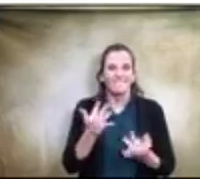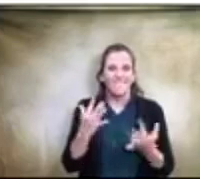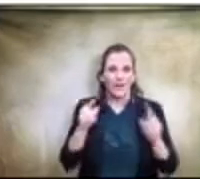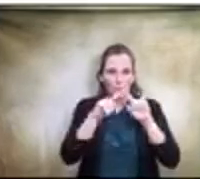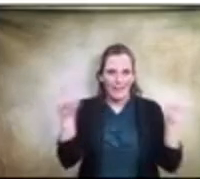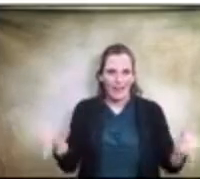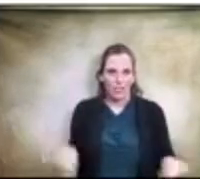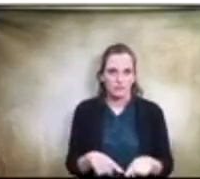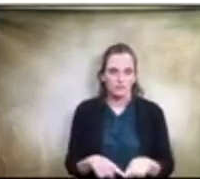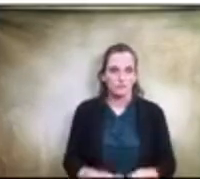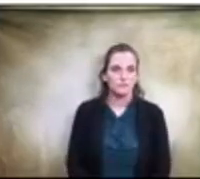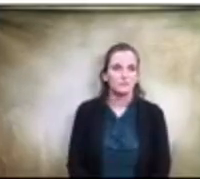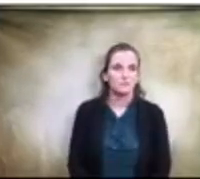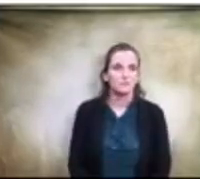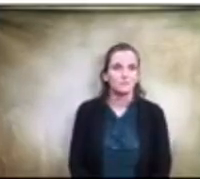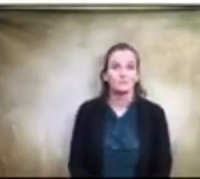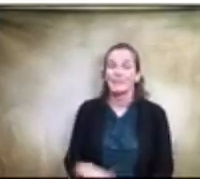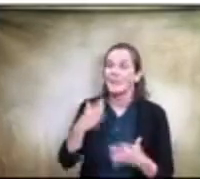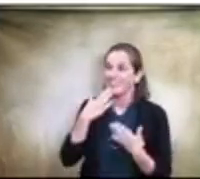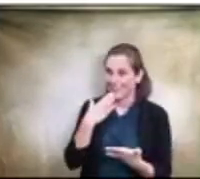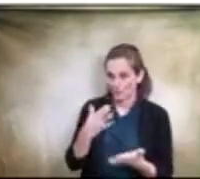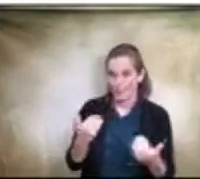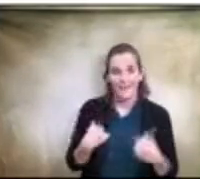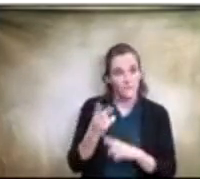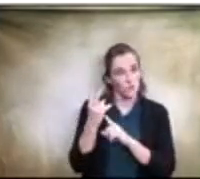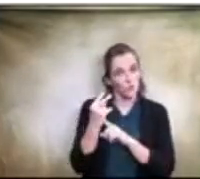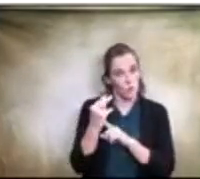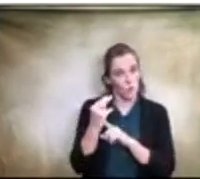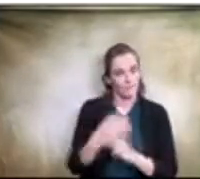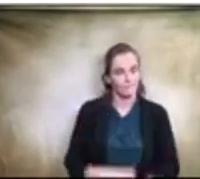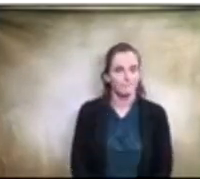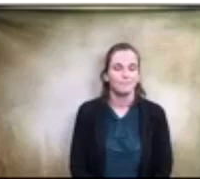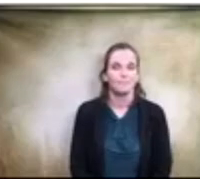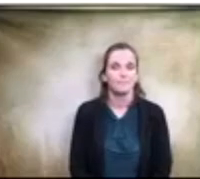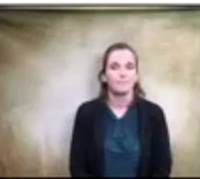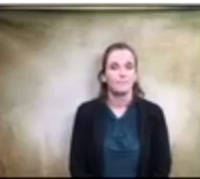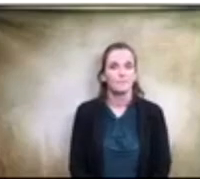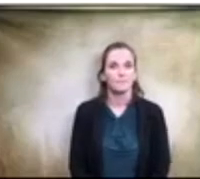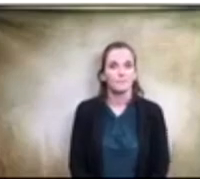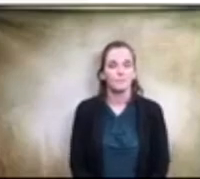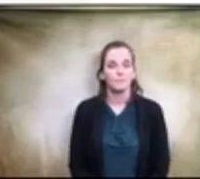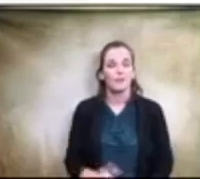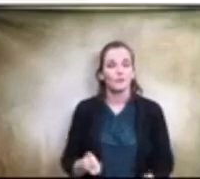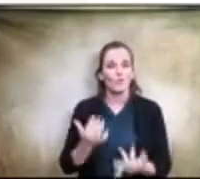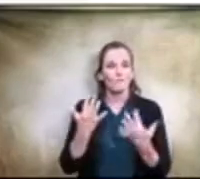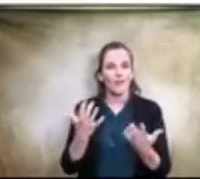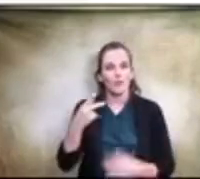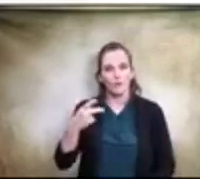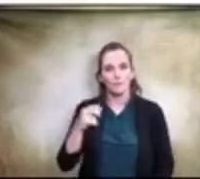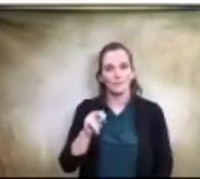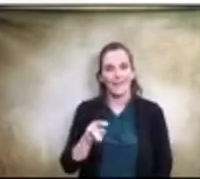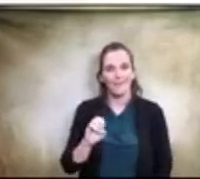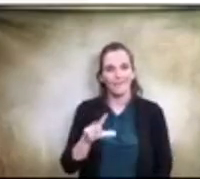okay thank you i have two more for you so uh the fire panels uh that